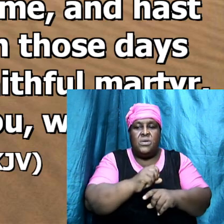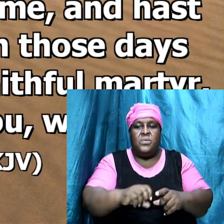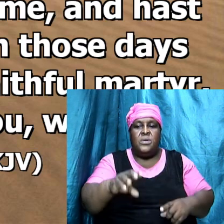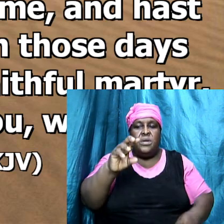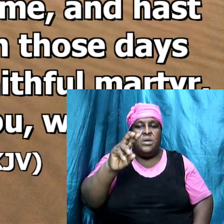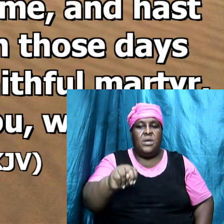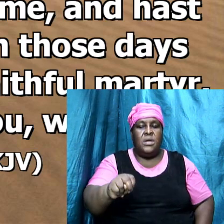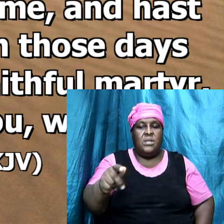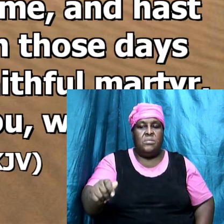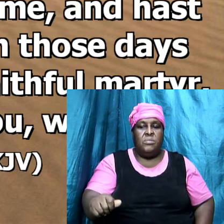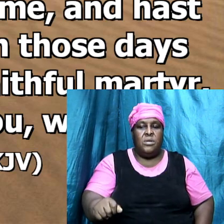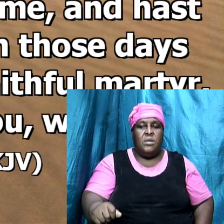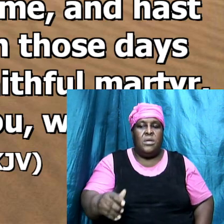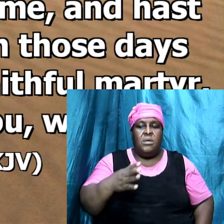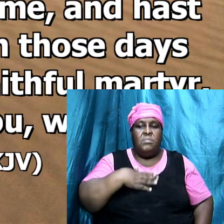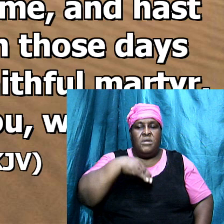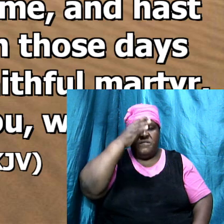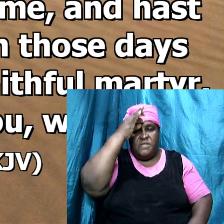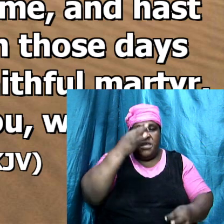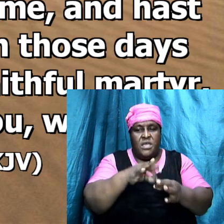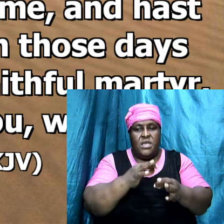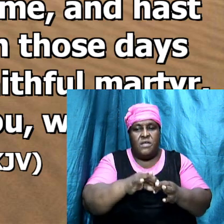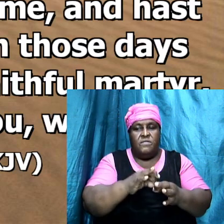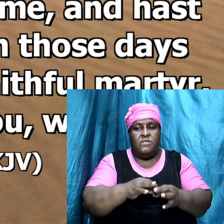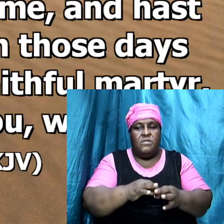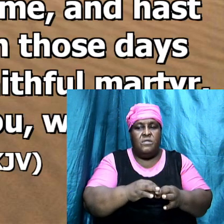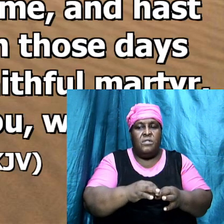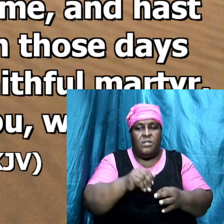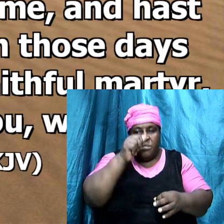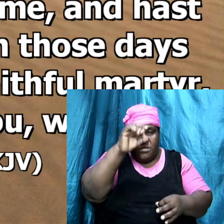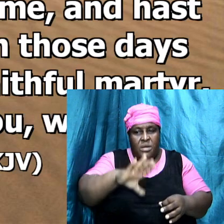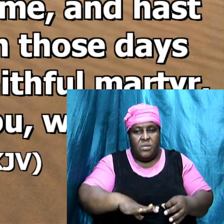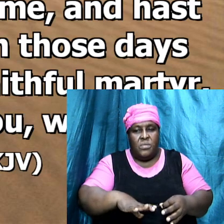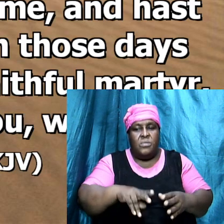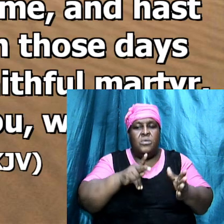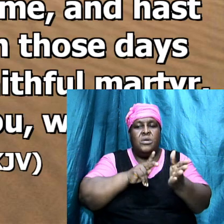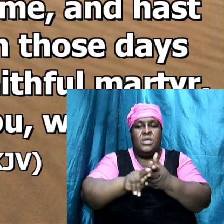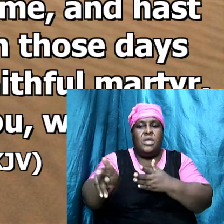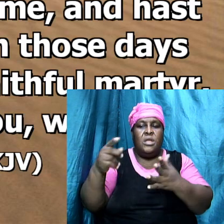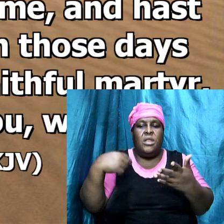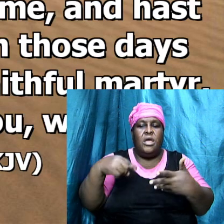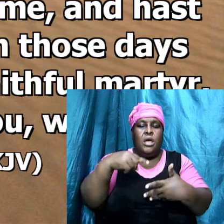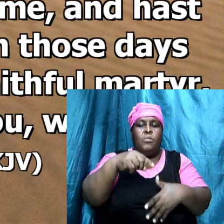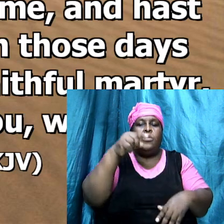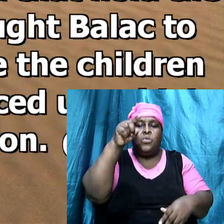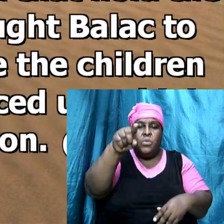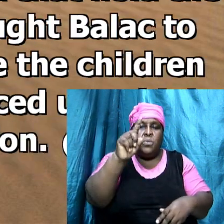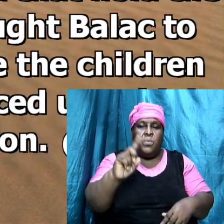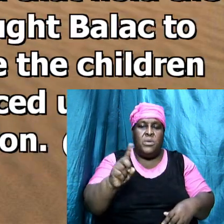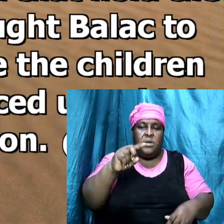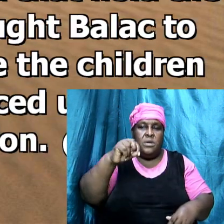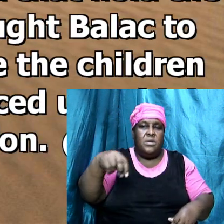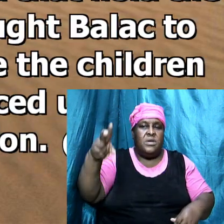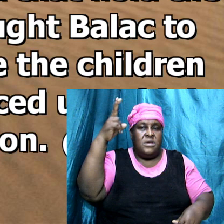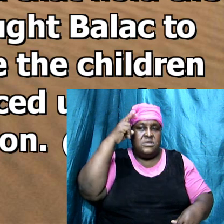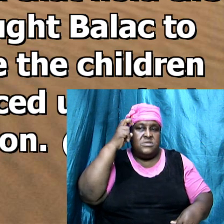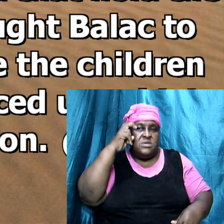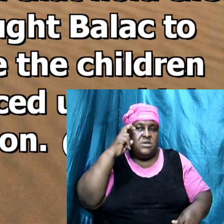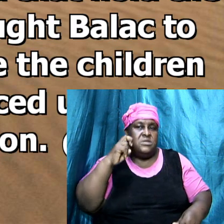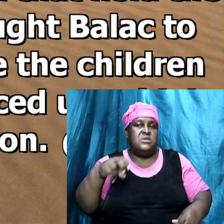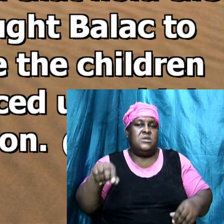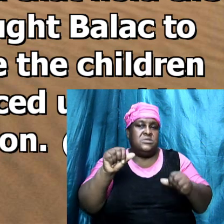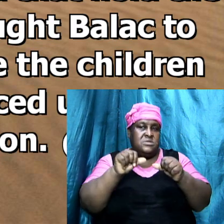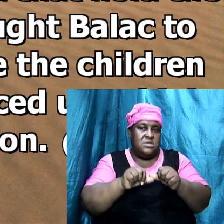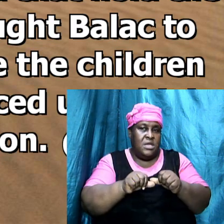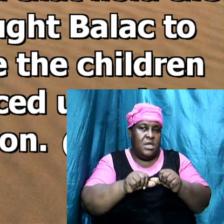martyr who was slain among you where Satan dwelleth but I have a